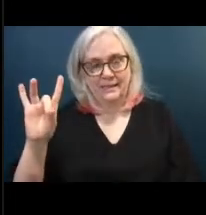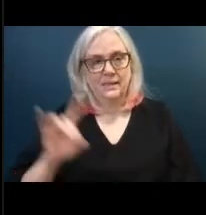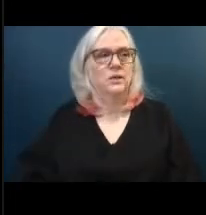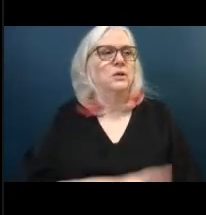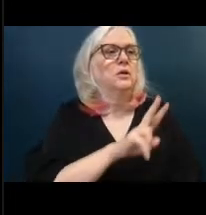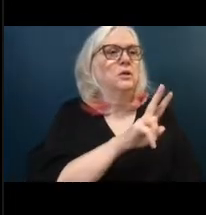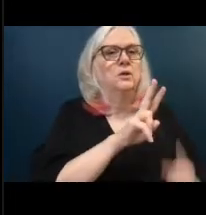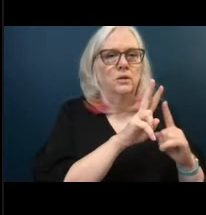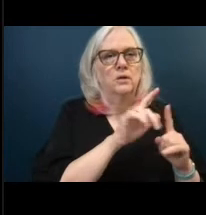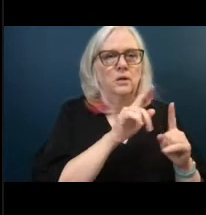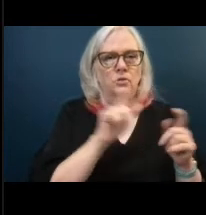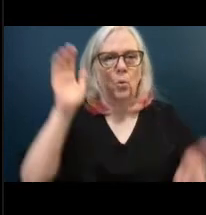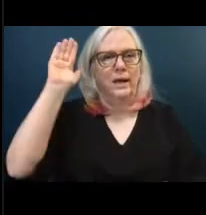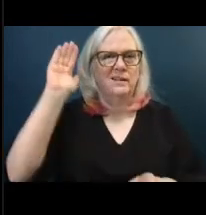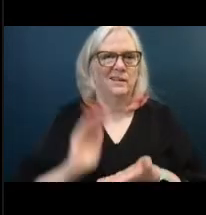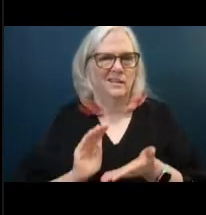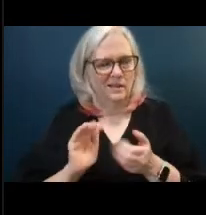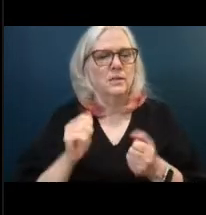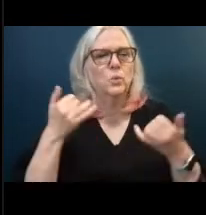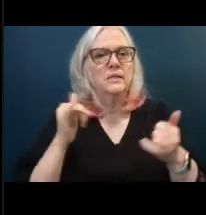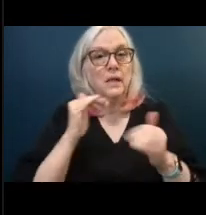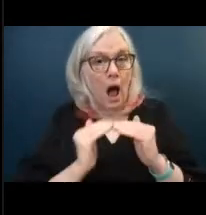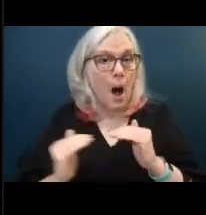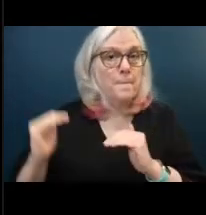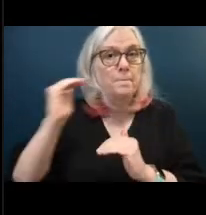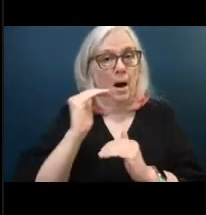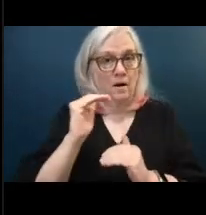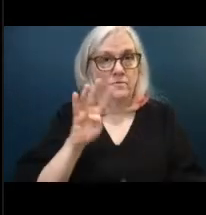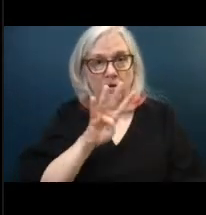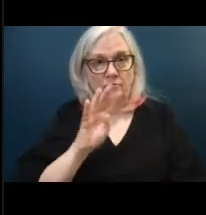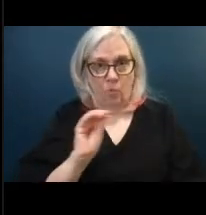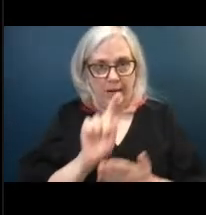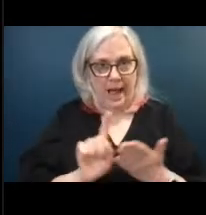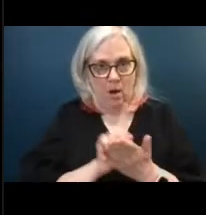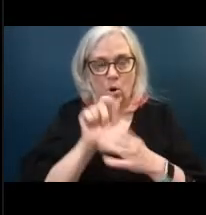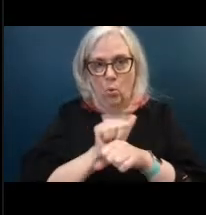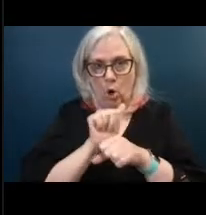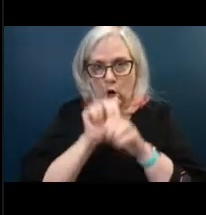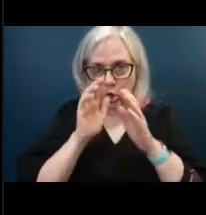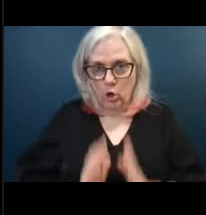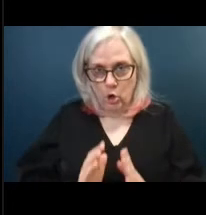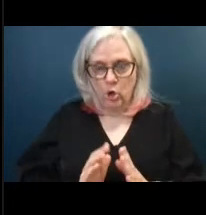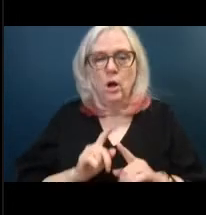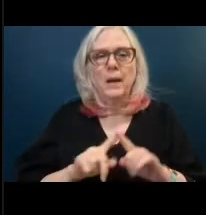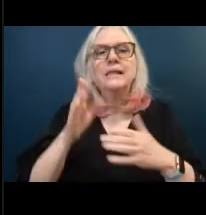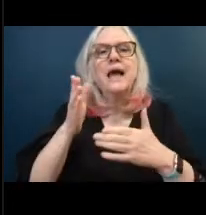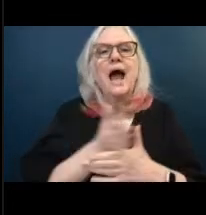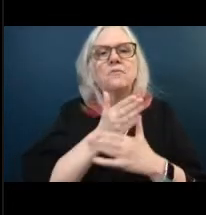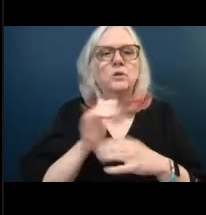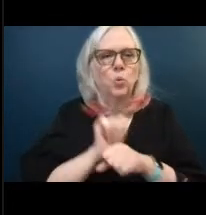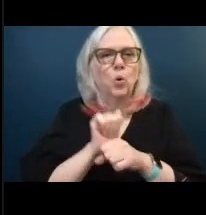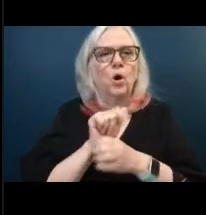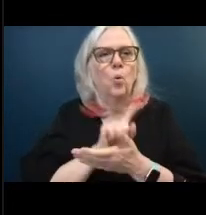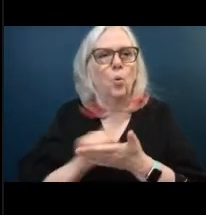2190 in a year so we're still above the the 40-hour worker that the average work week comes out to about 42